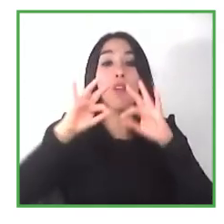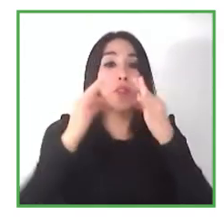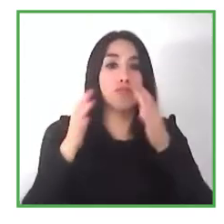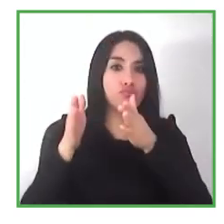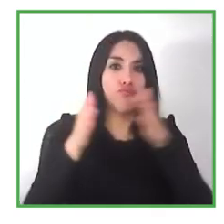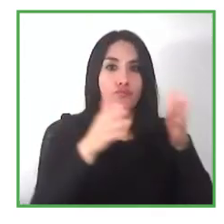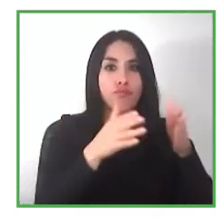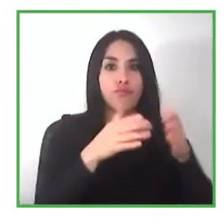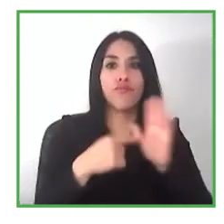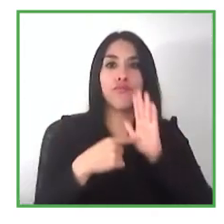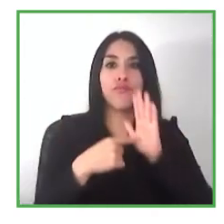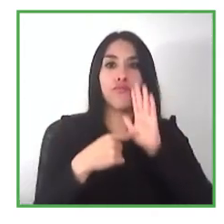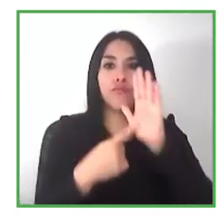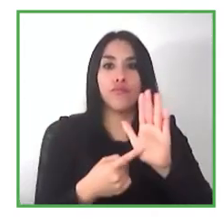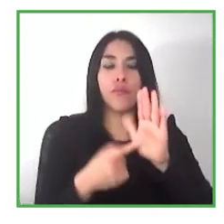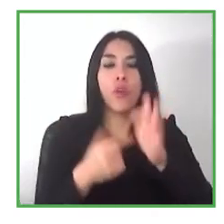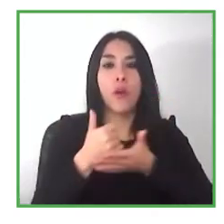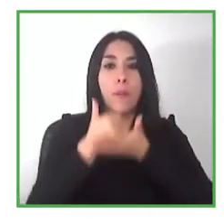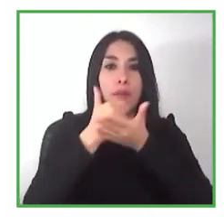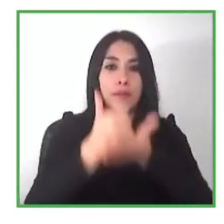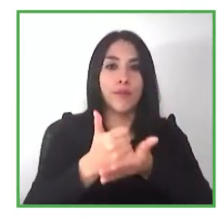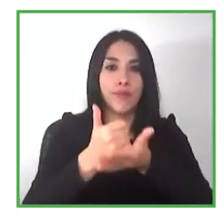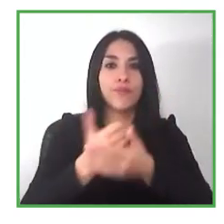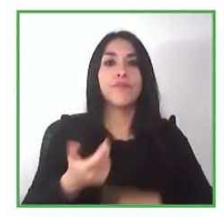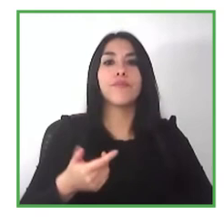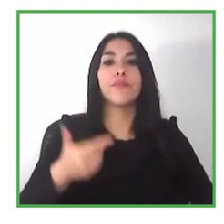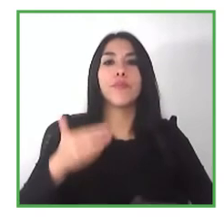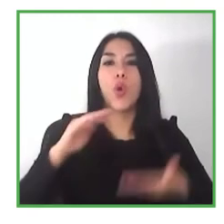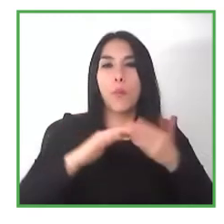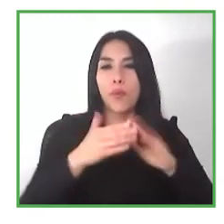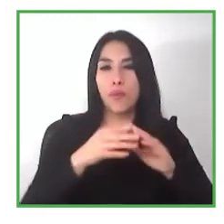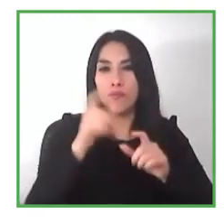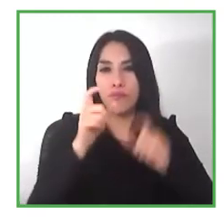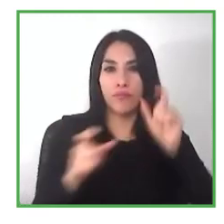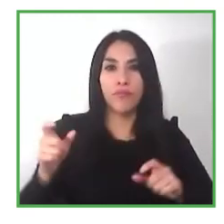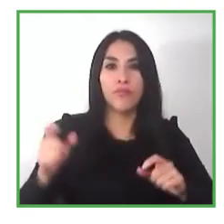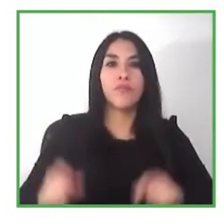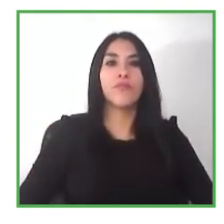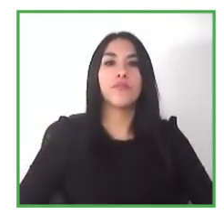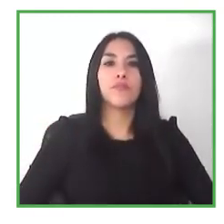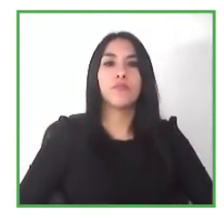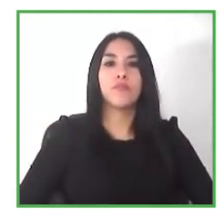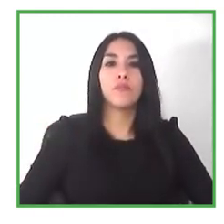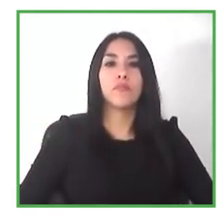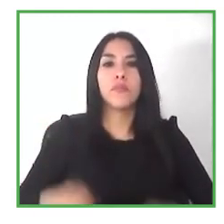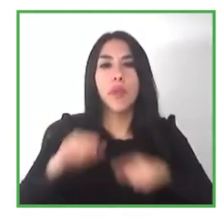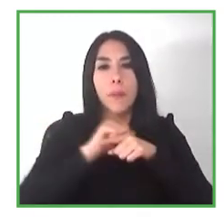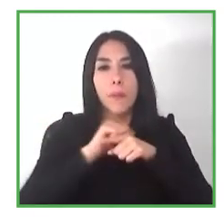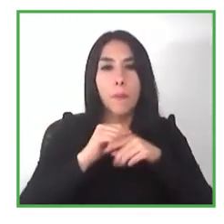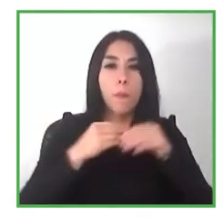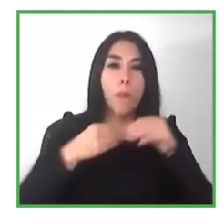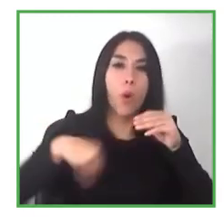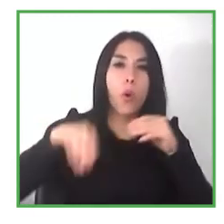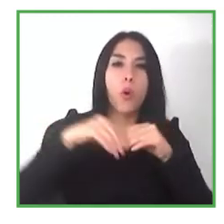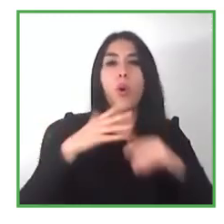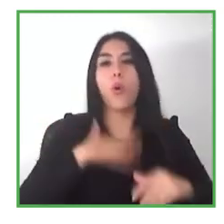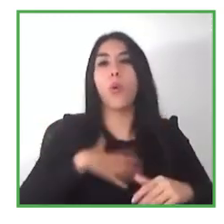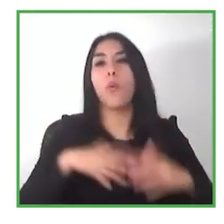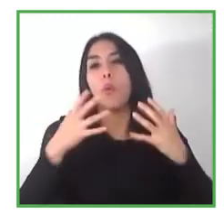to show society that they can and not just stay with intentions but move into actions